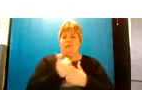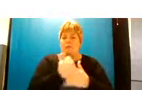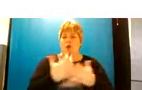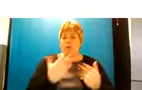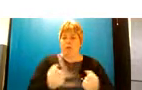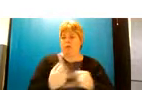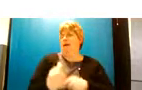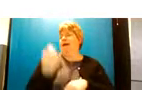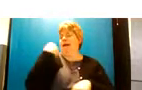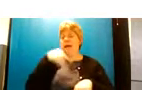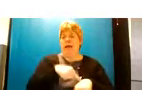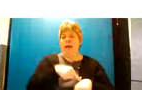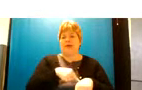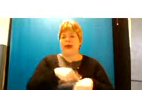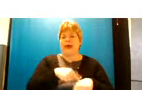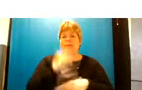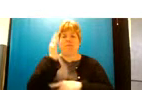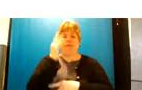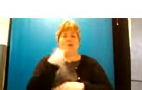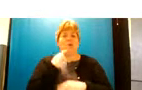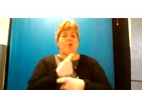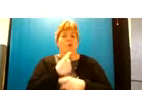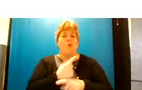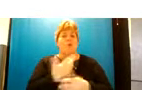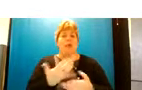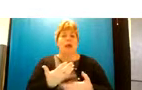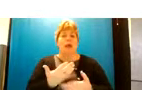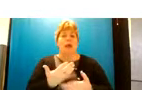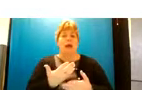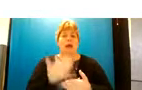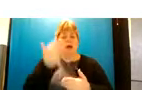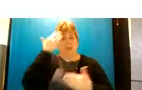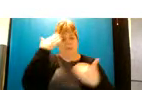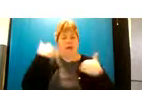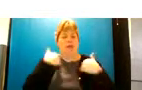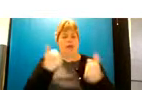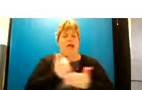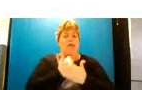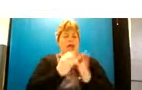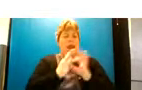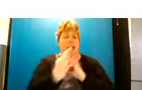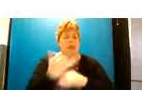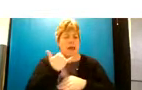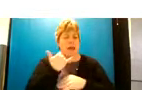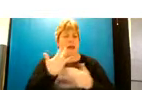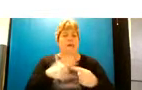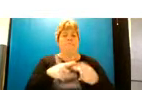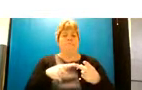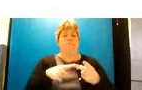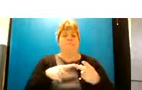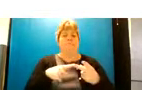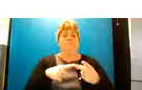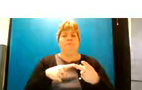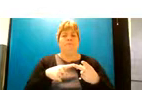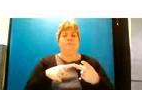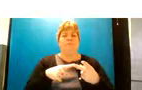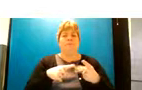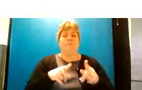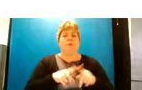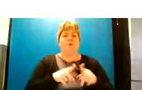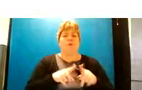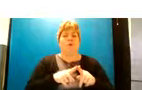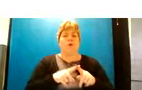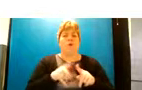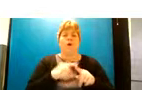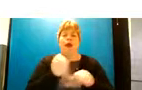talked in the last uh presentation around um the mental health helpline and also what